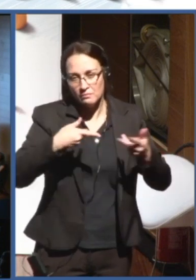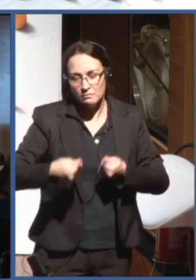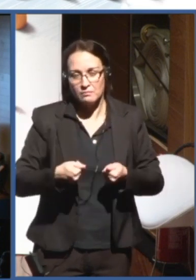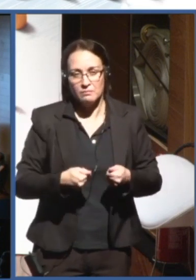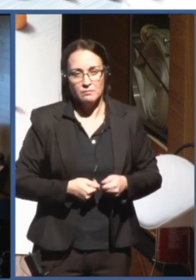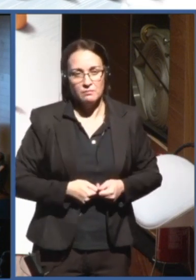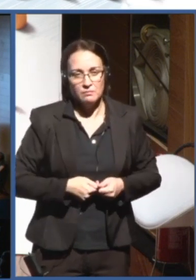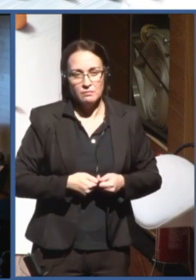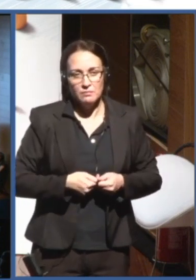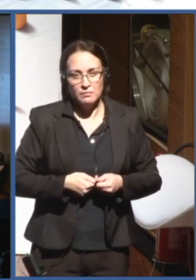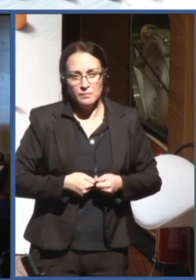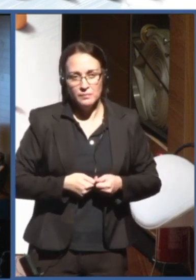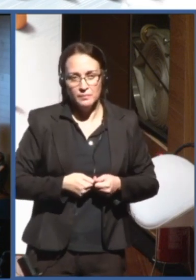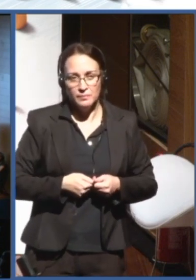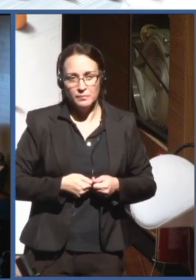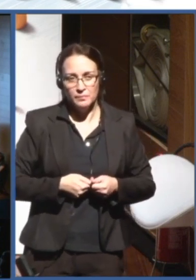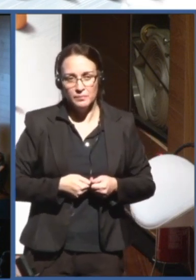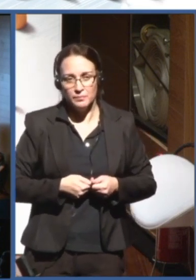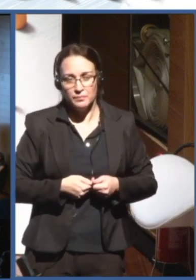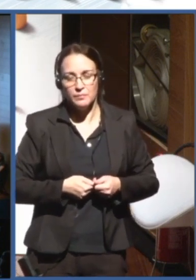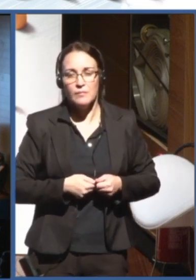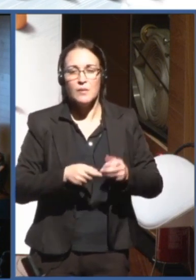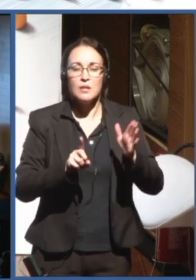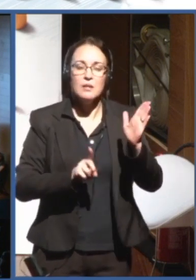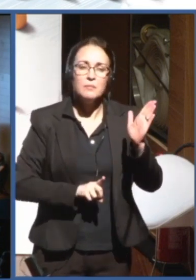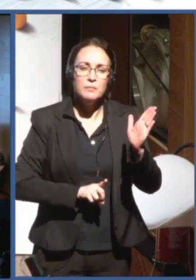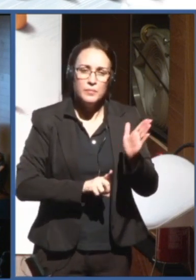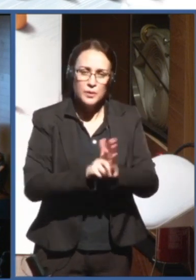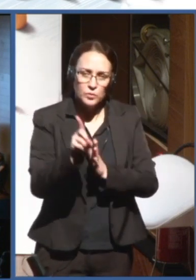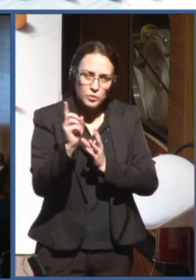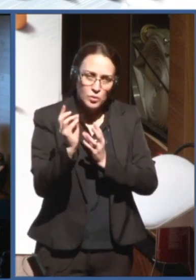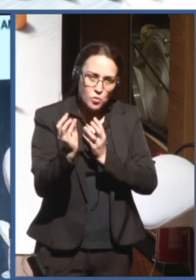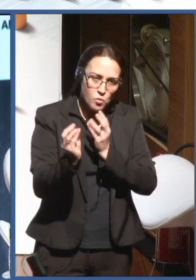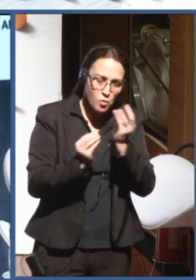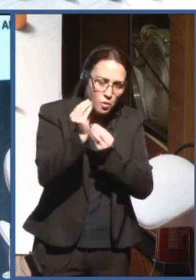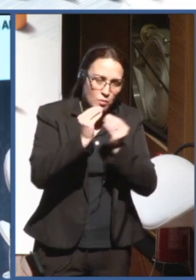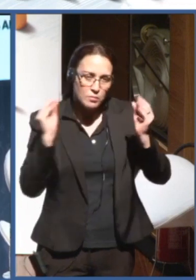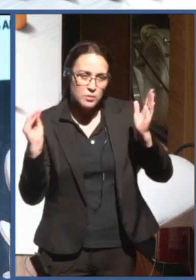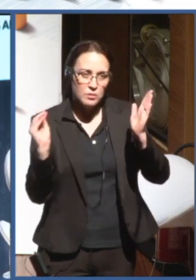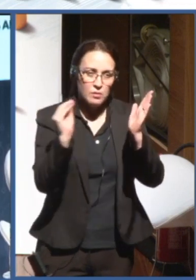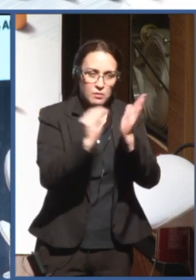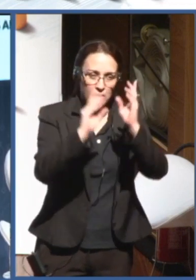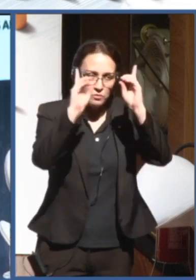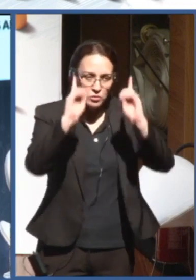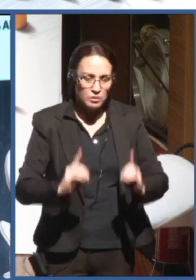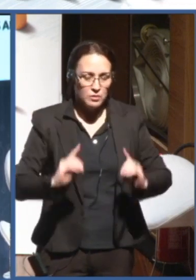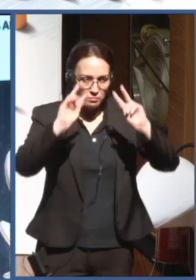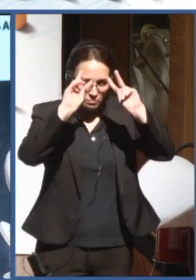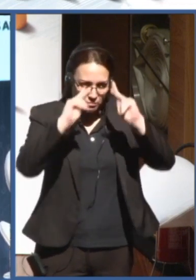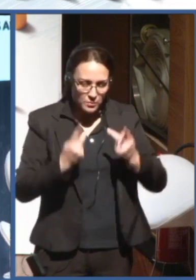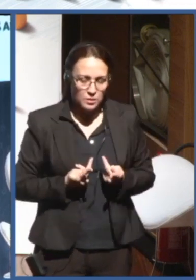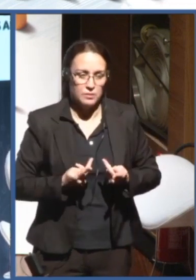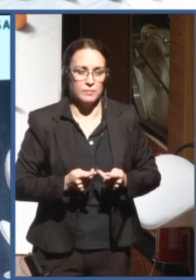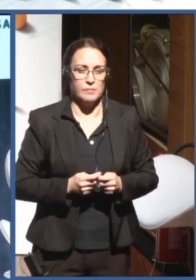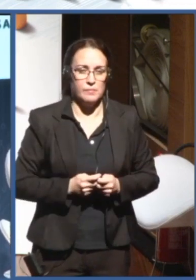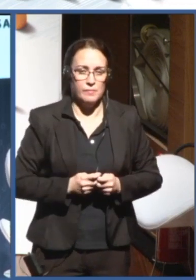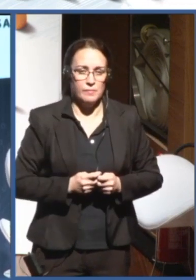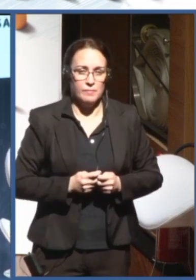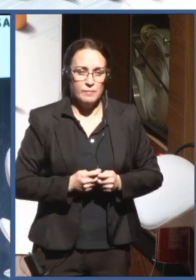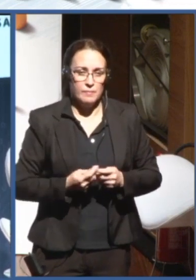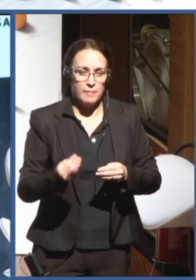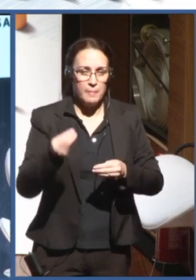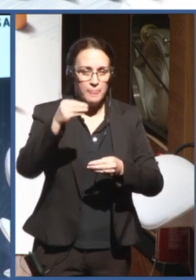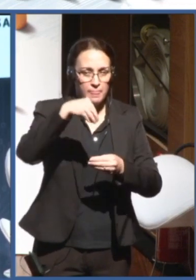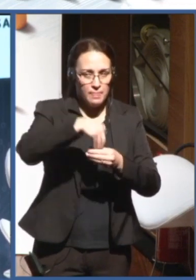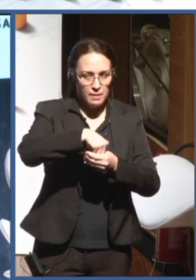The question on how to implement human rights in the AI ecosystem in